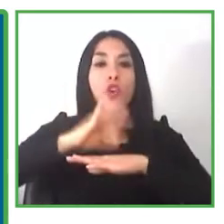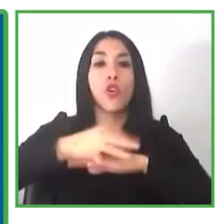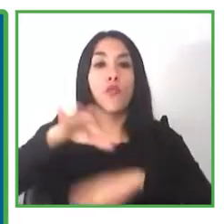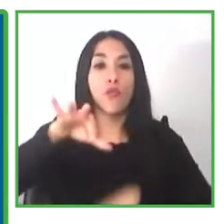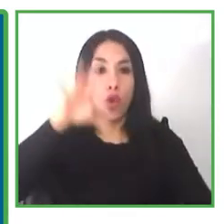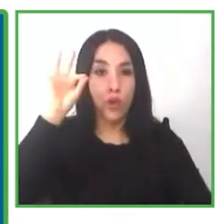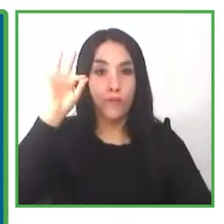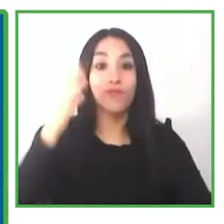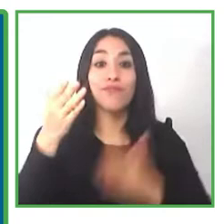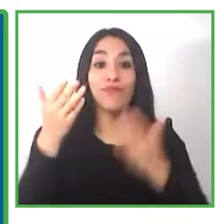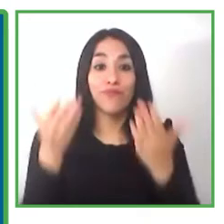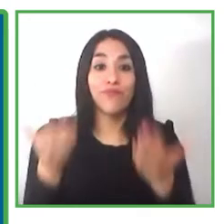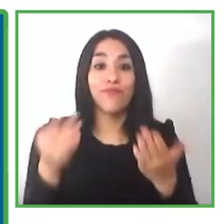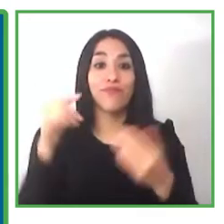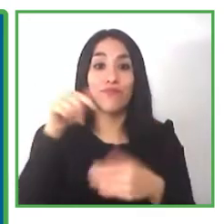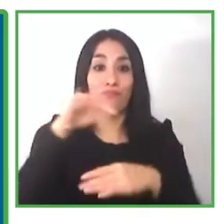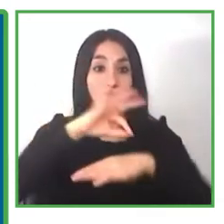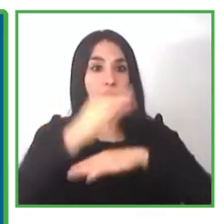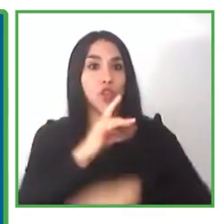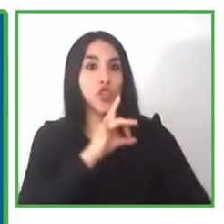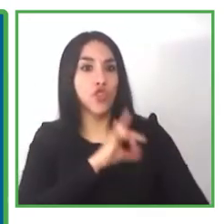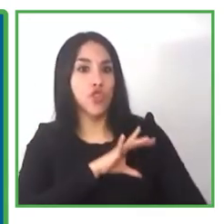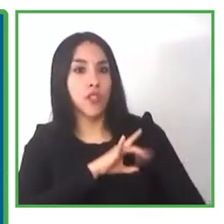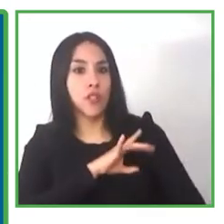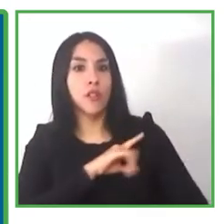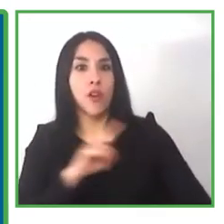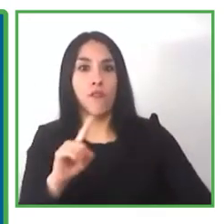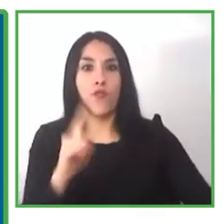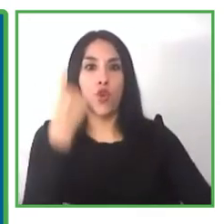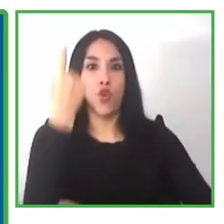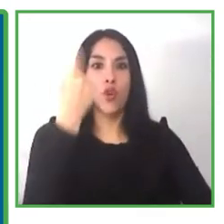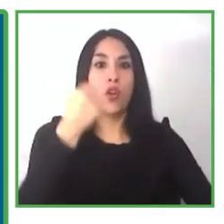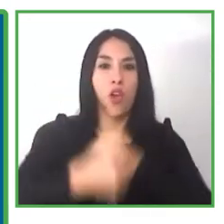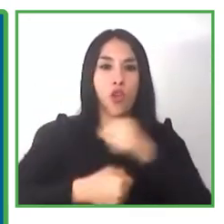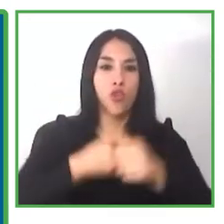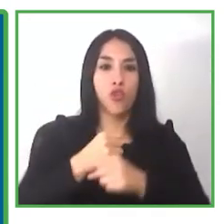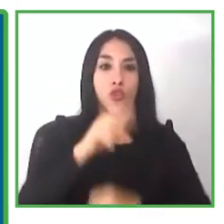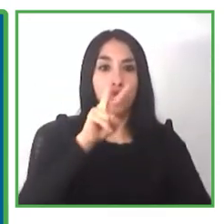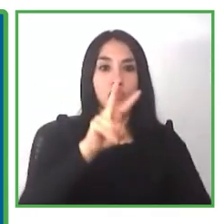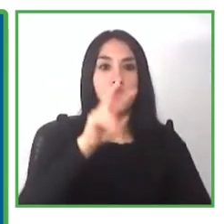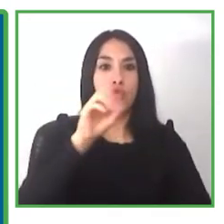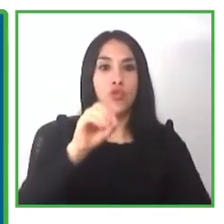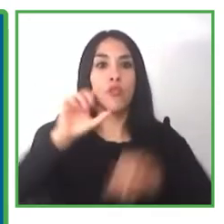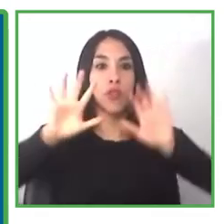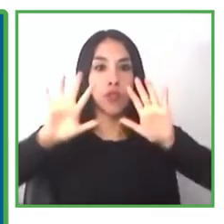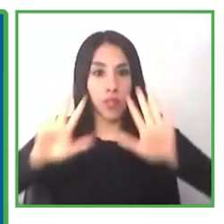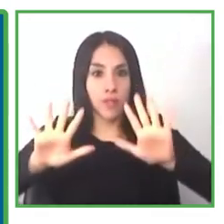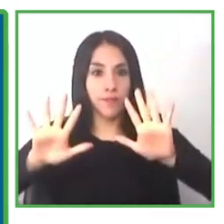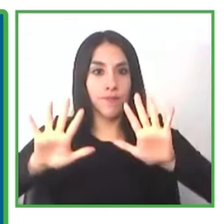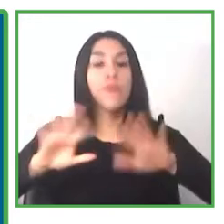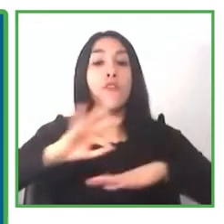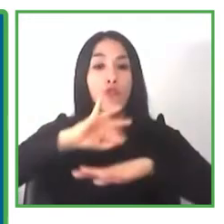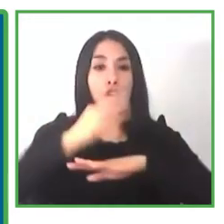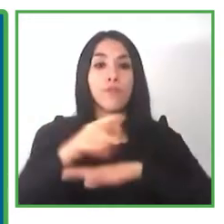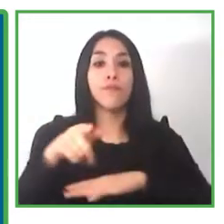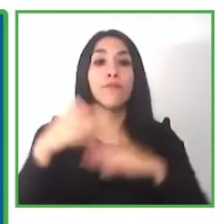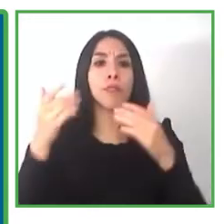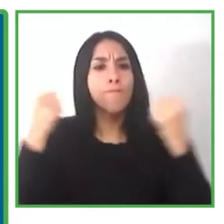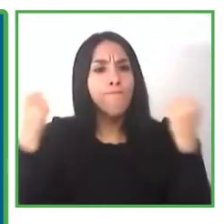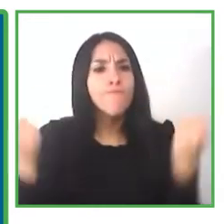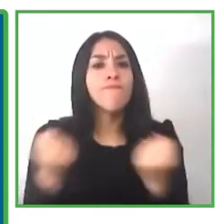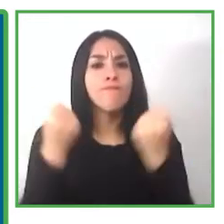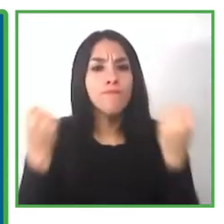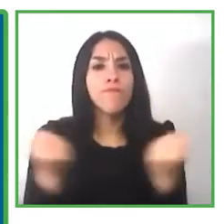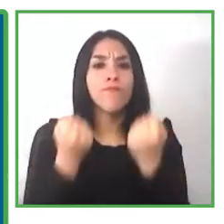this is a chilean foundation that was funded in 2010. it is a foundation that wants to promote the inclusion of people with cognitive